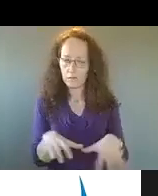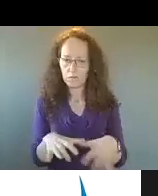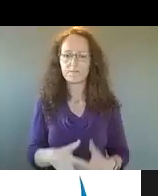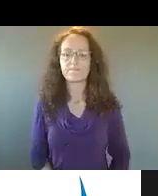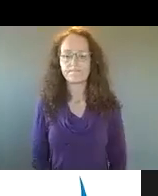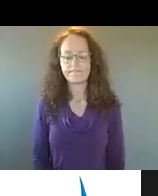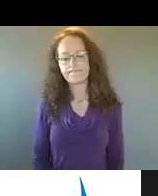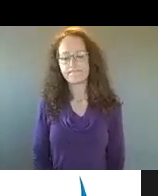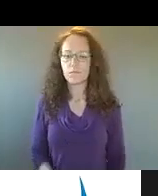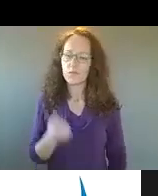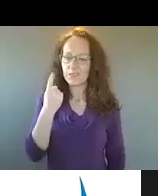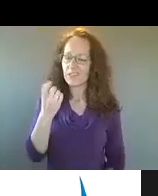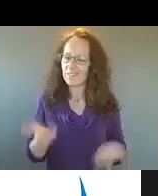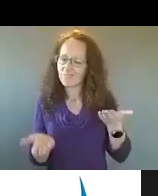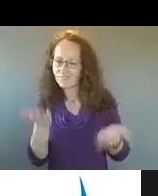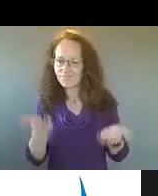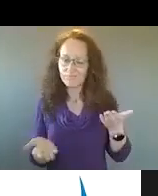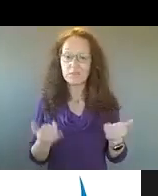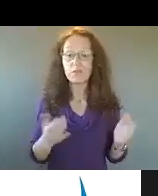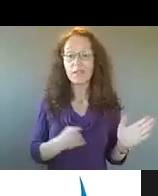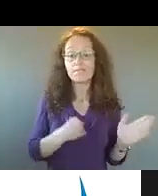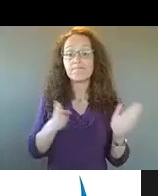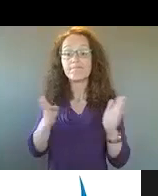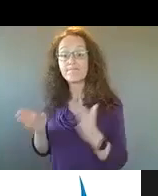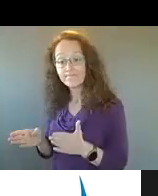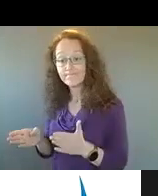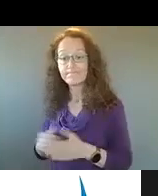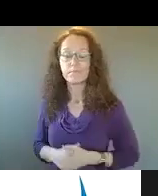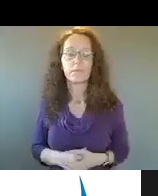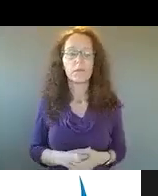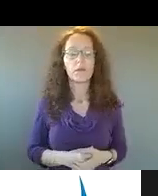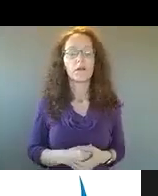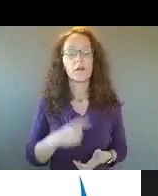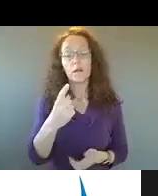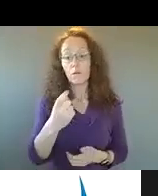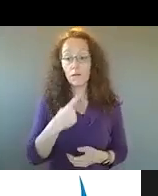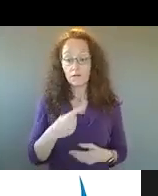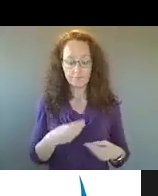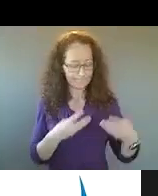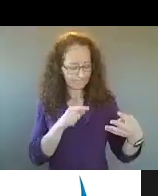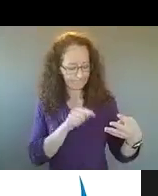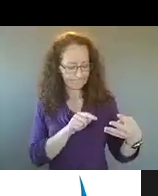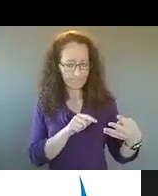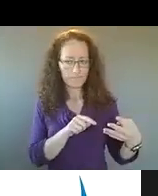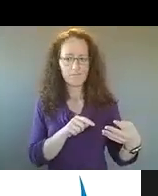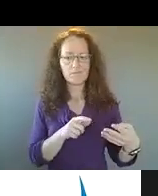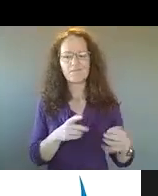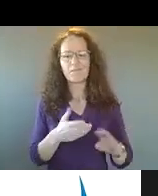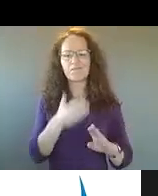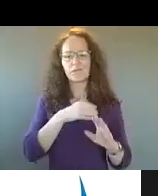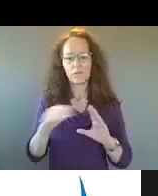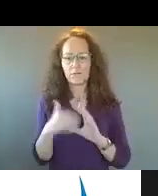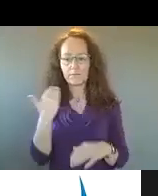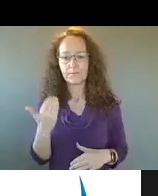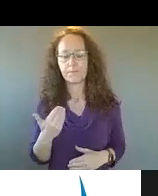Um, so I would like to shift a little bit here. Um, one of the questions that came in, um, that was emailed in advance was